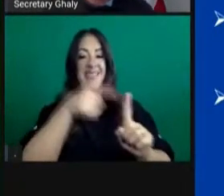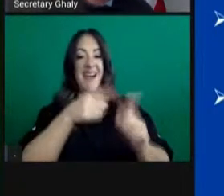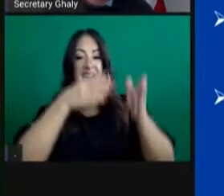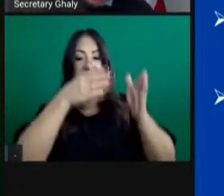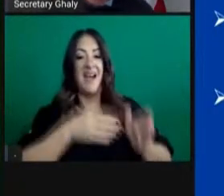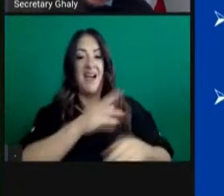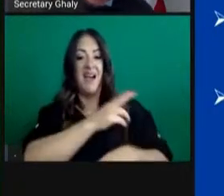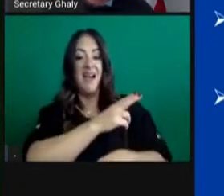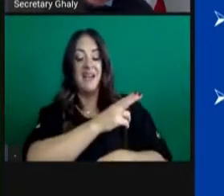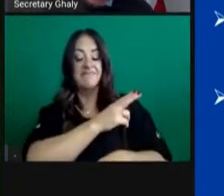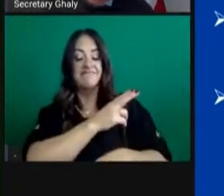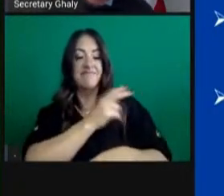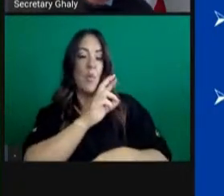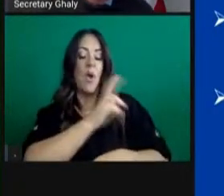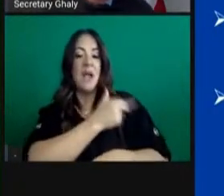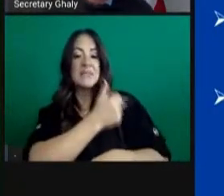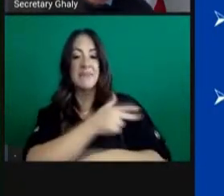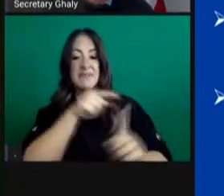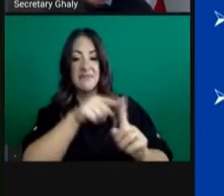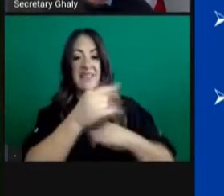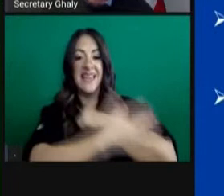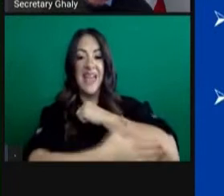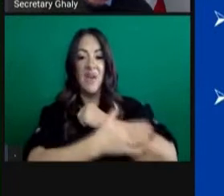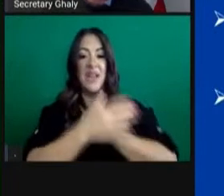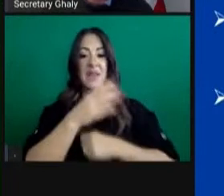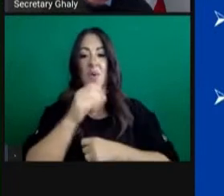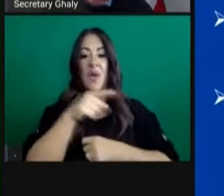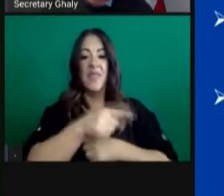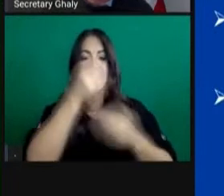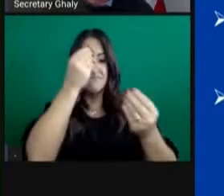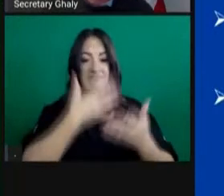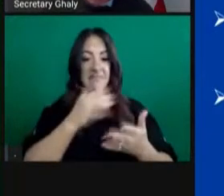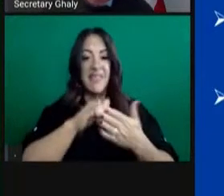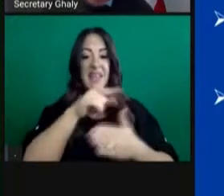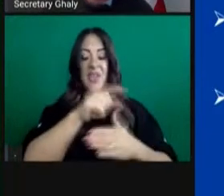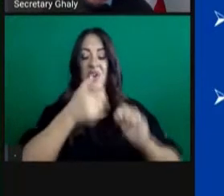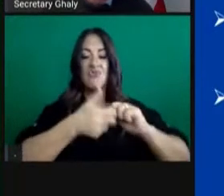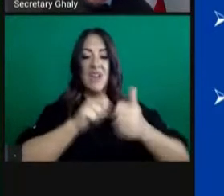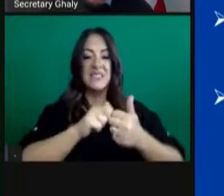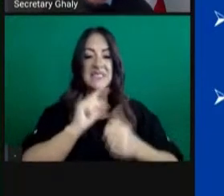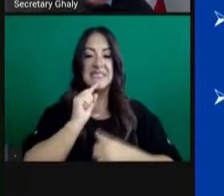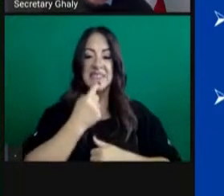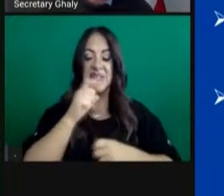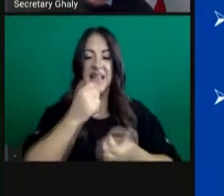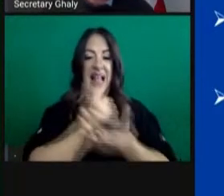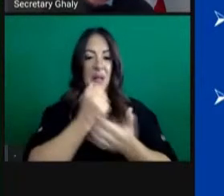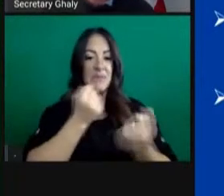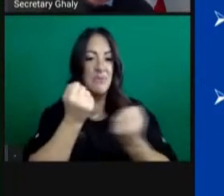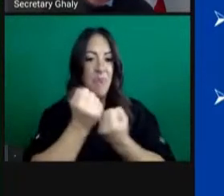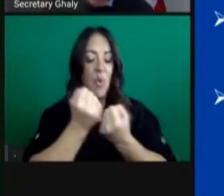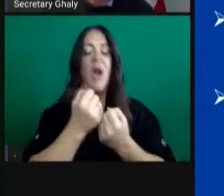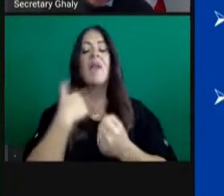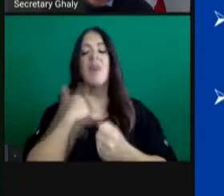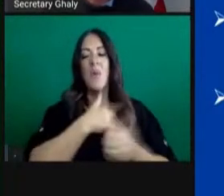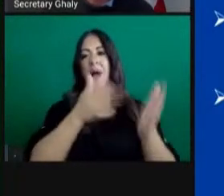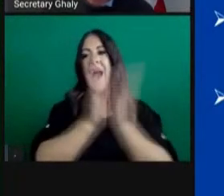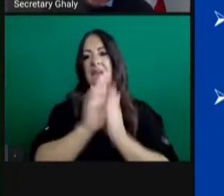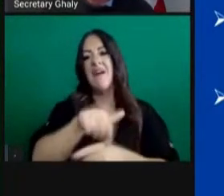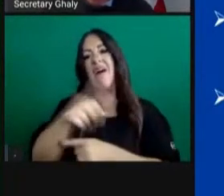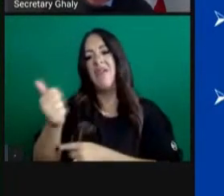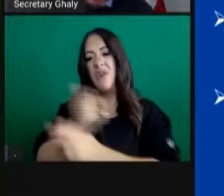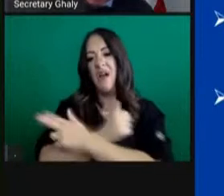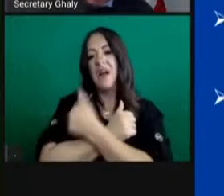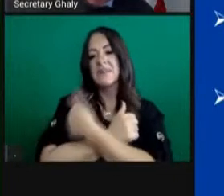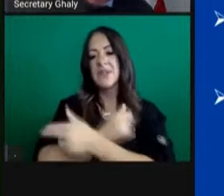will be asked to share their resources and temporarily change their operations. This is something we've been having many, many